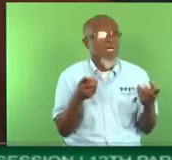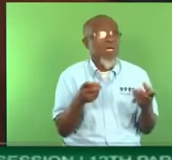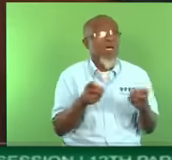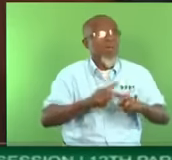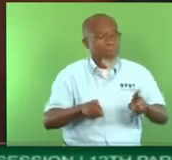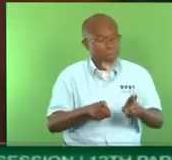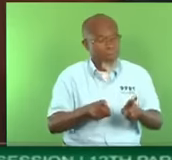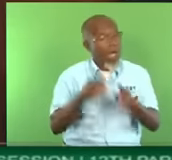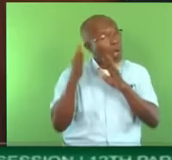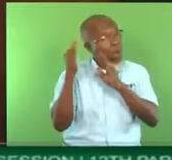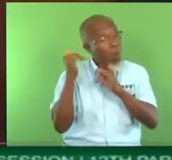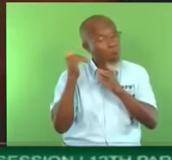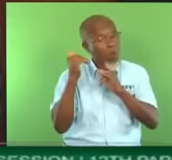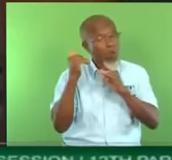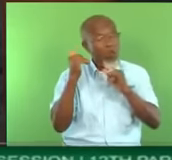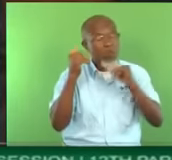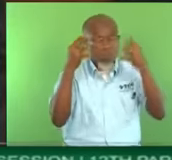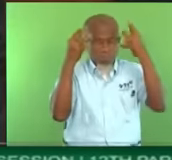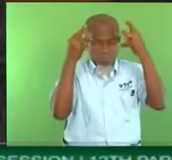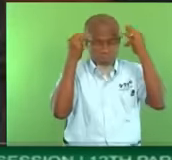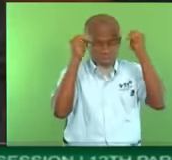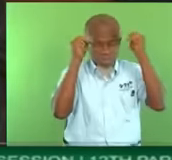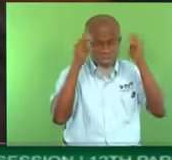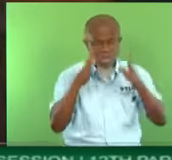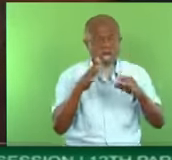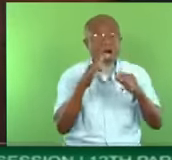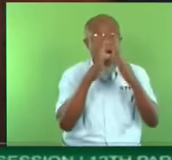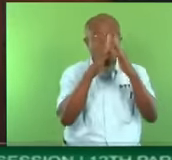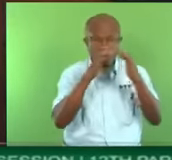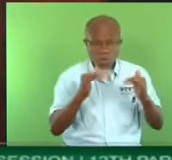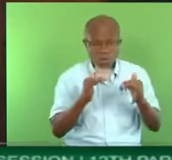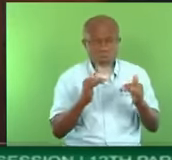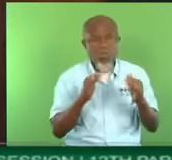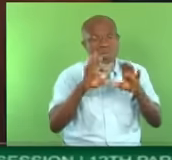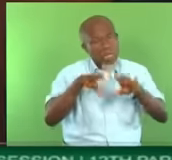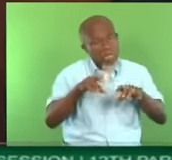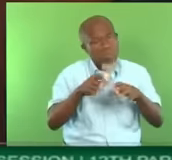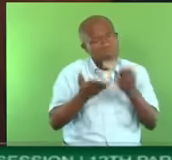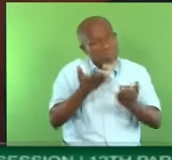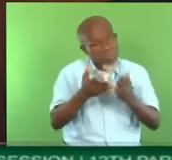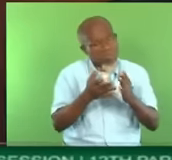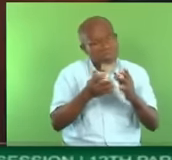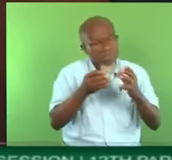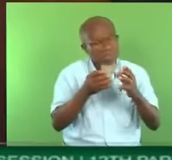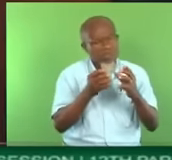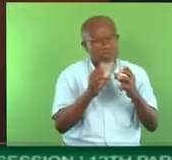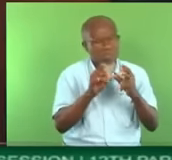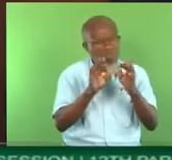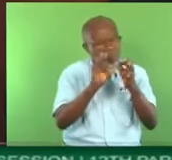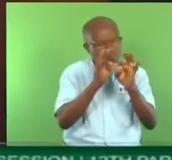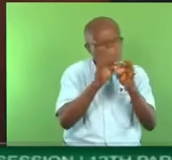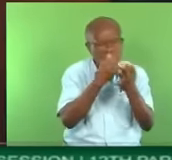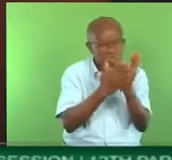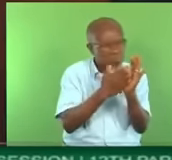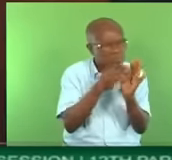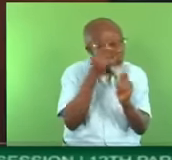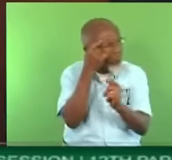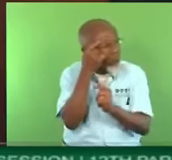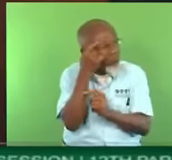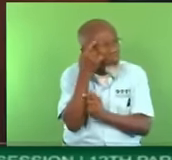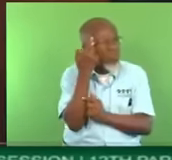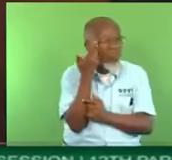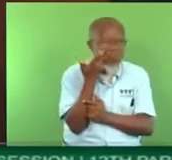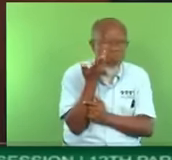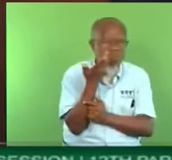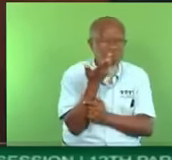Housing can speak in this debate at some time and clear up some matters for us. Mr. Deputy Speaker, we are proud that when we